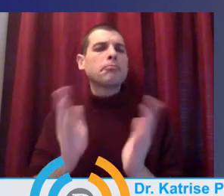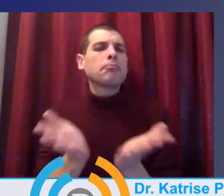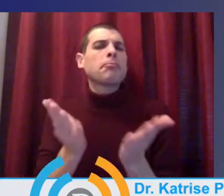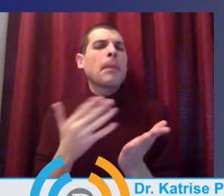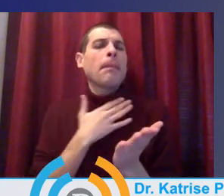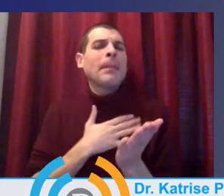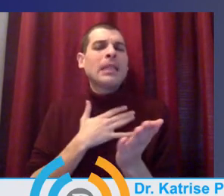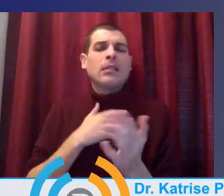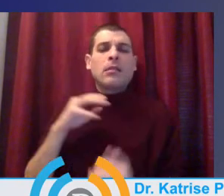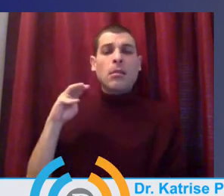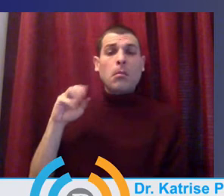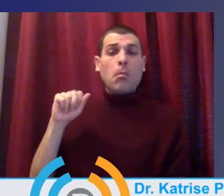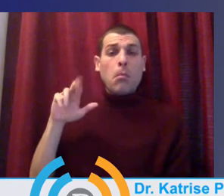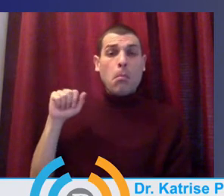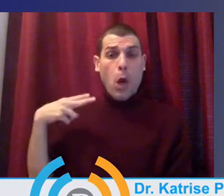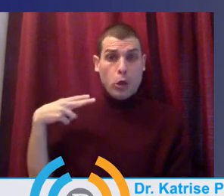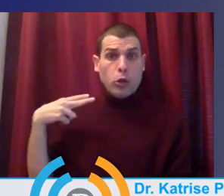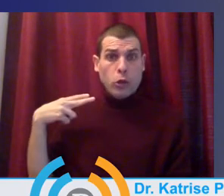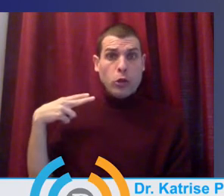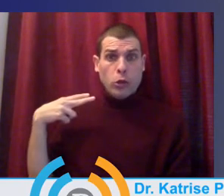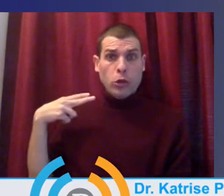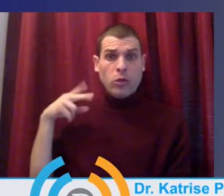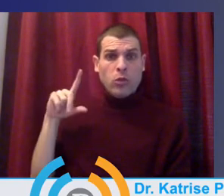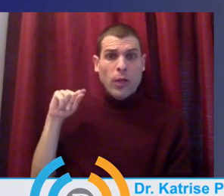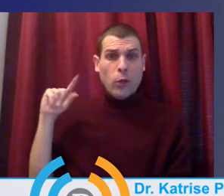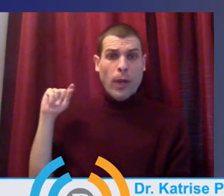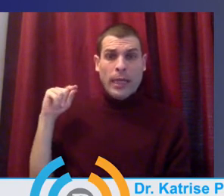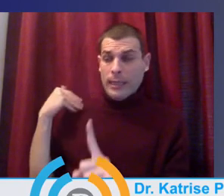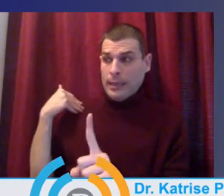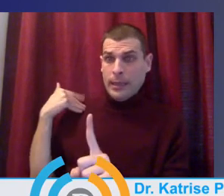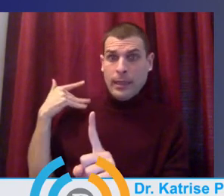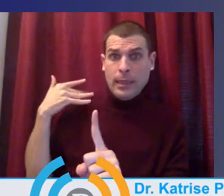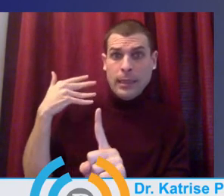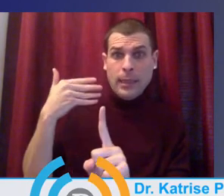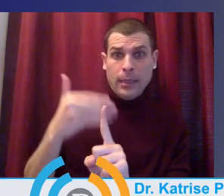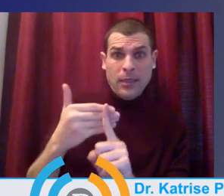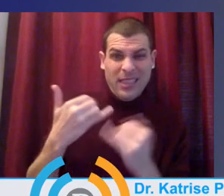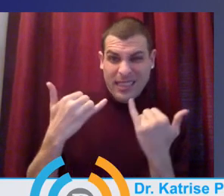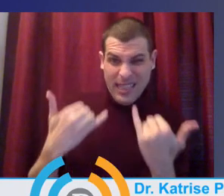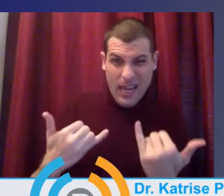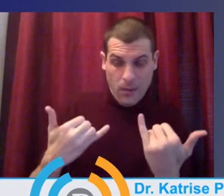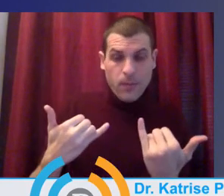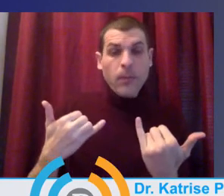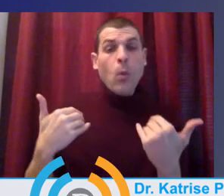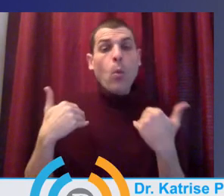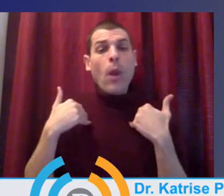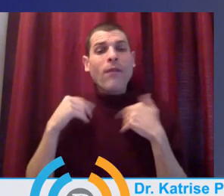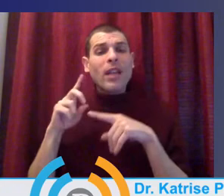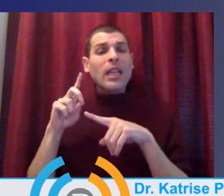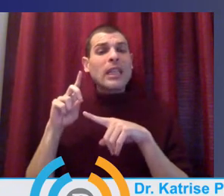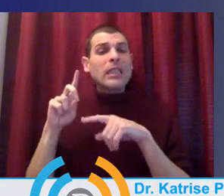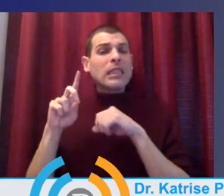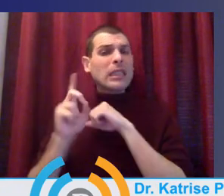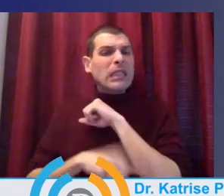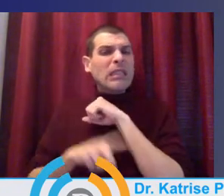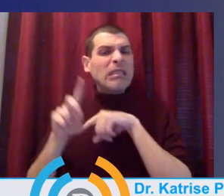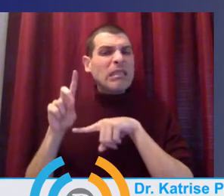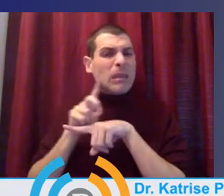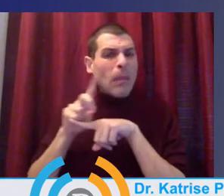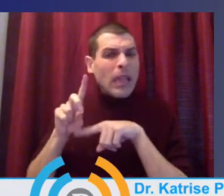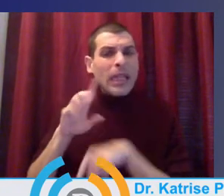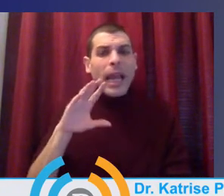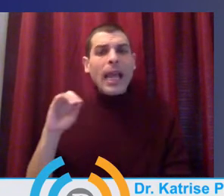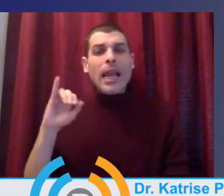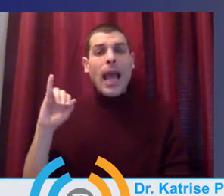back in person, look at the number of, of, uh, IEPs and discipline that have occurred. I have been in